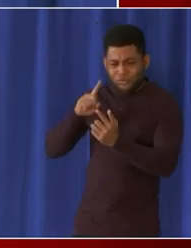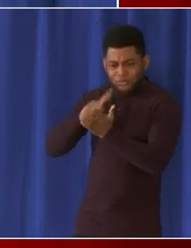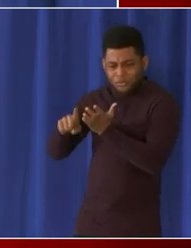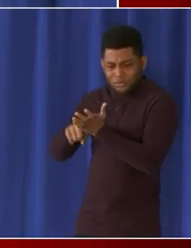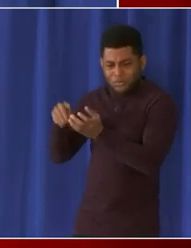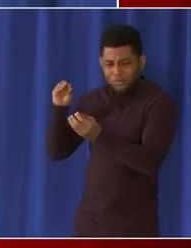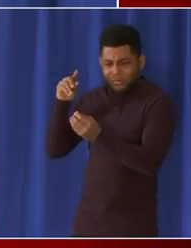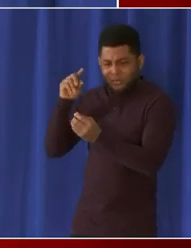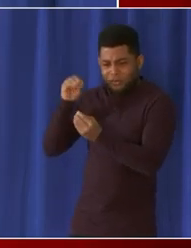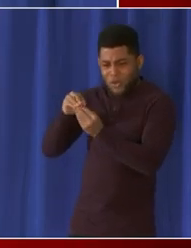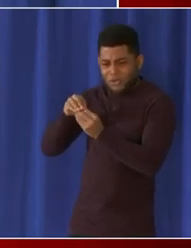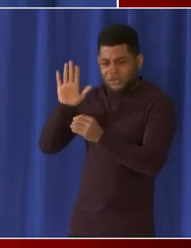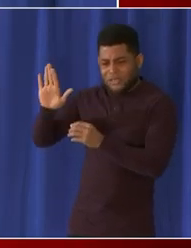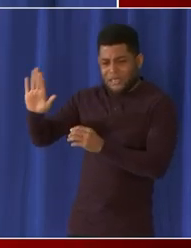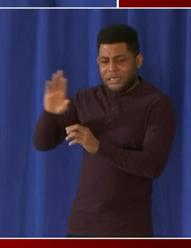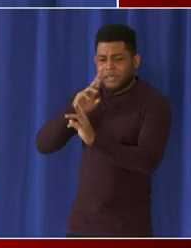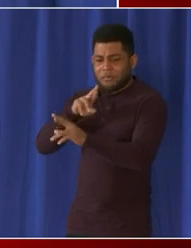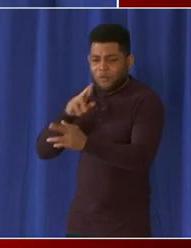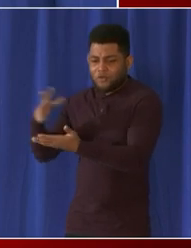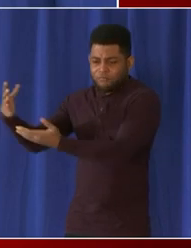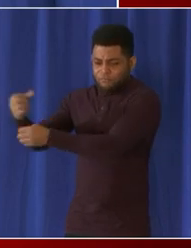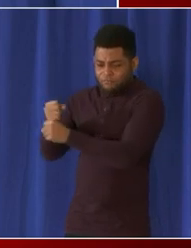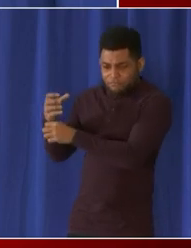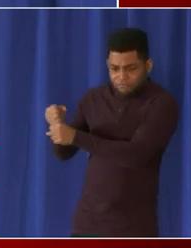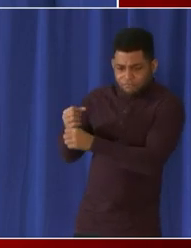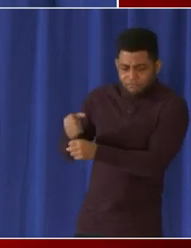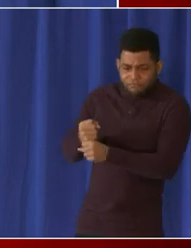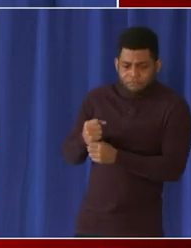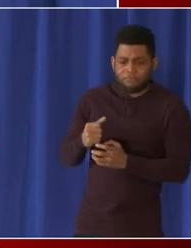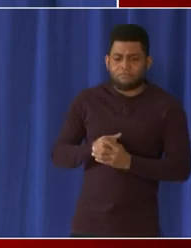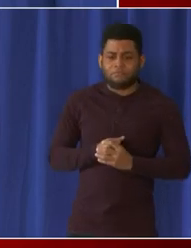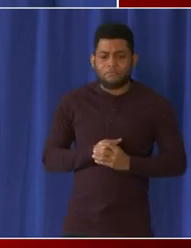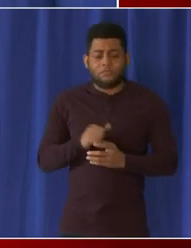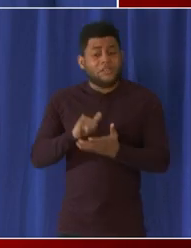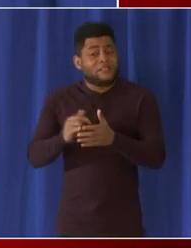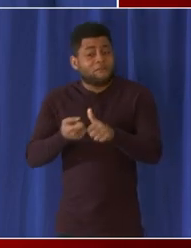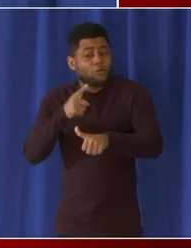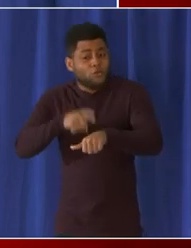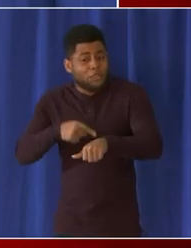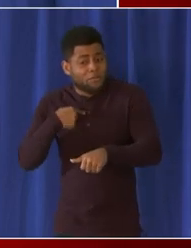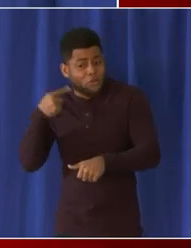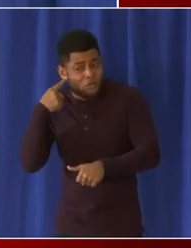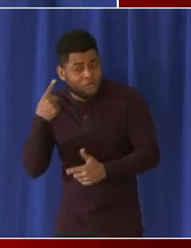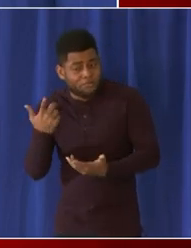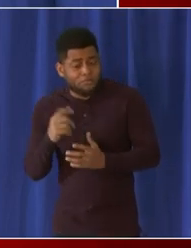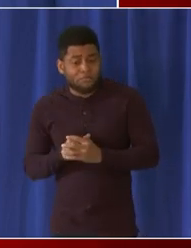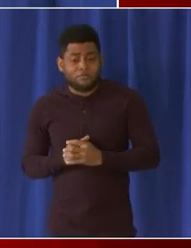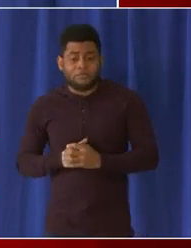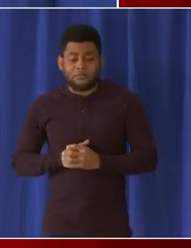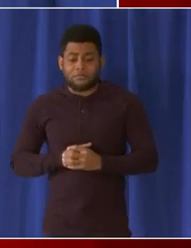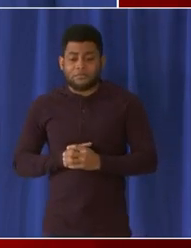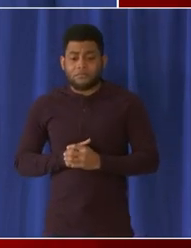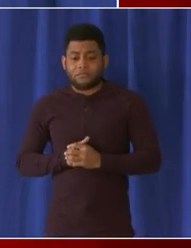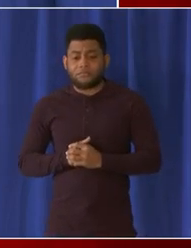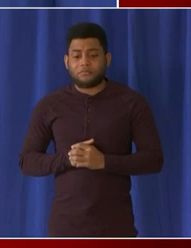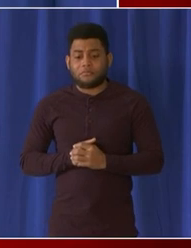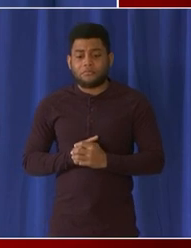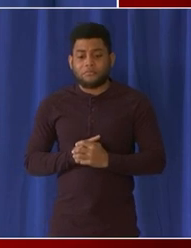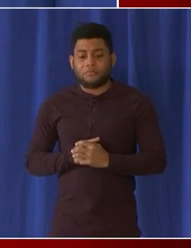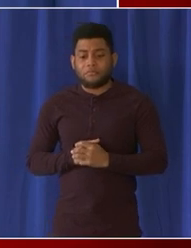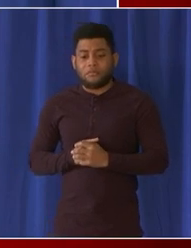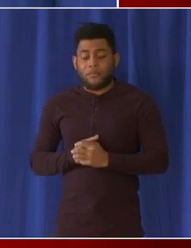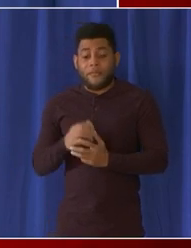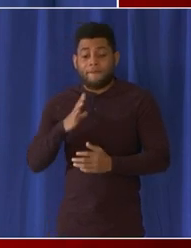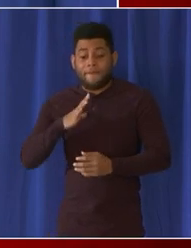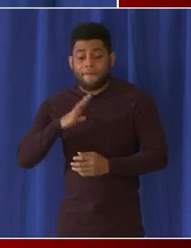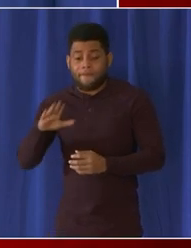reporting back that's the first i'm hearing of that discrepancy hi thanks uh just